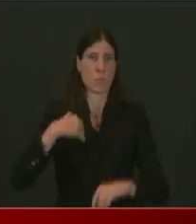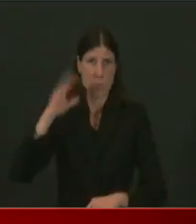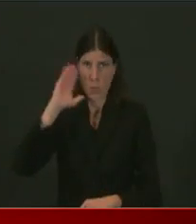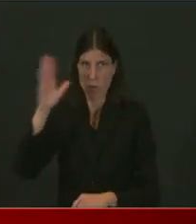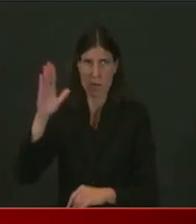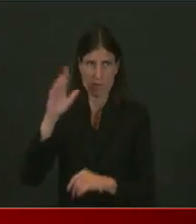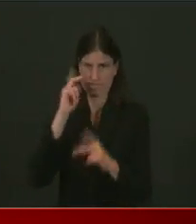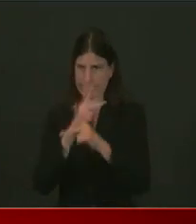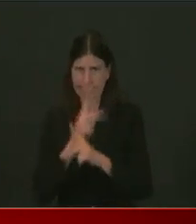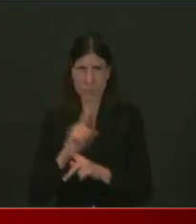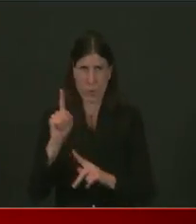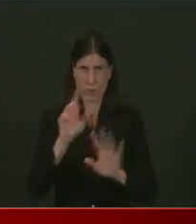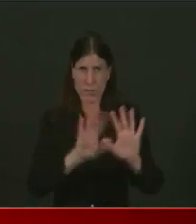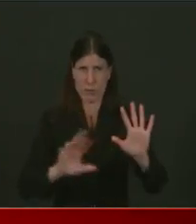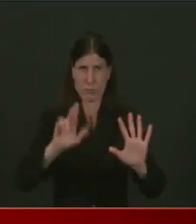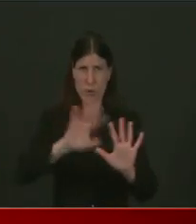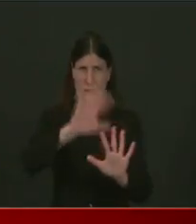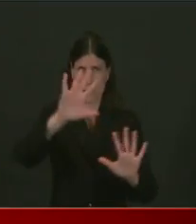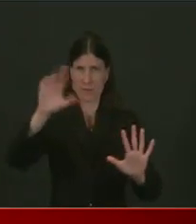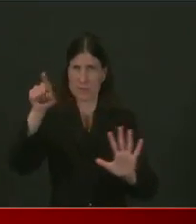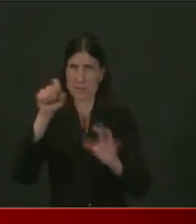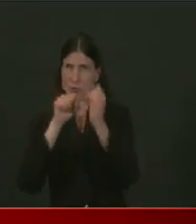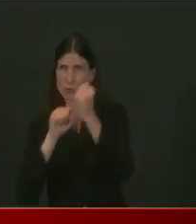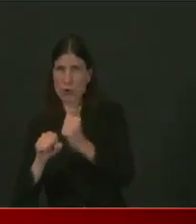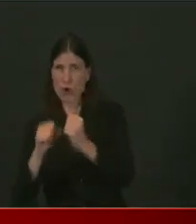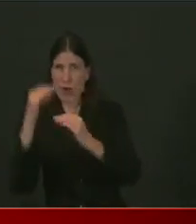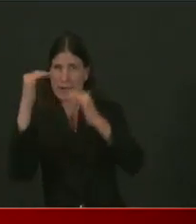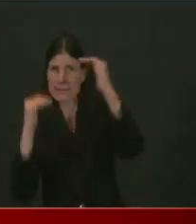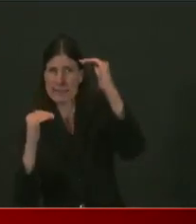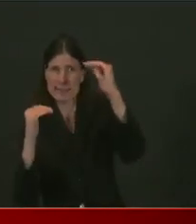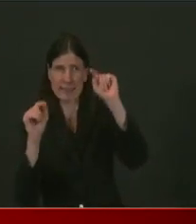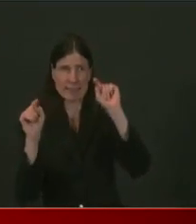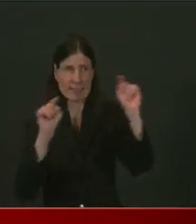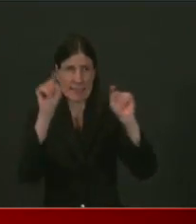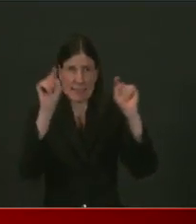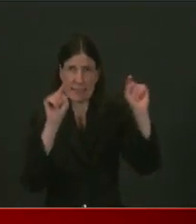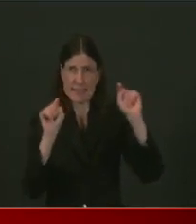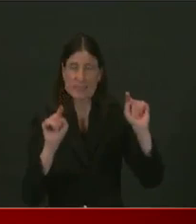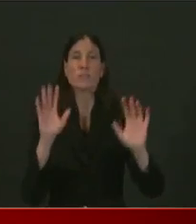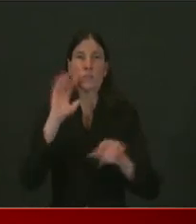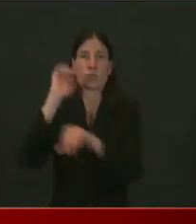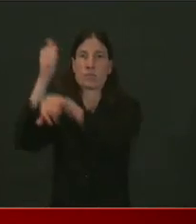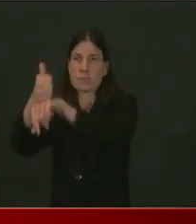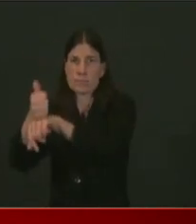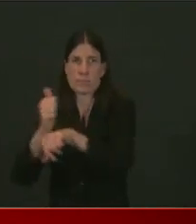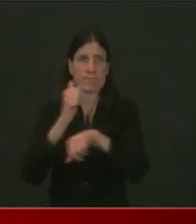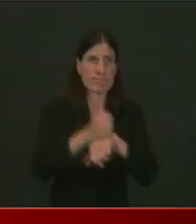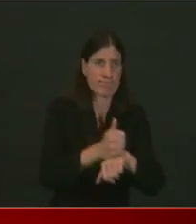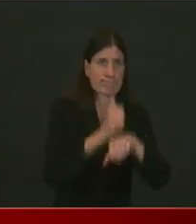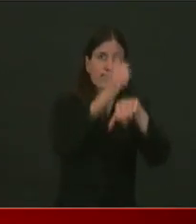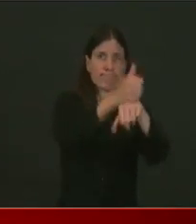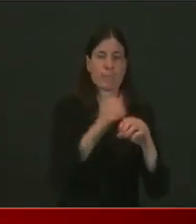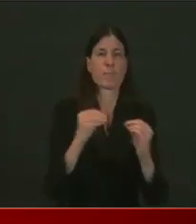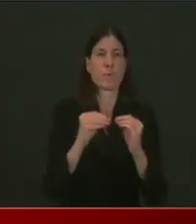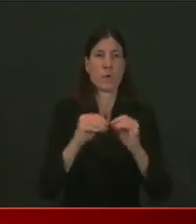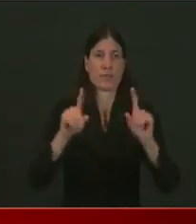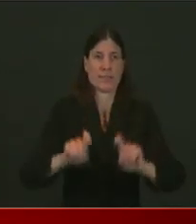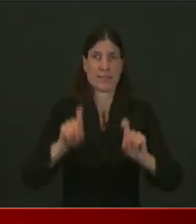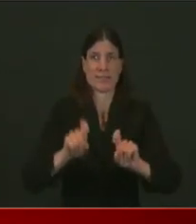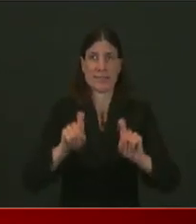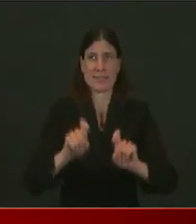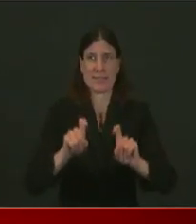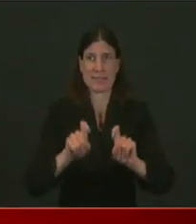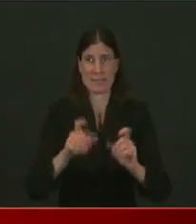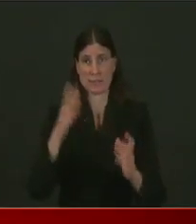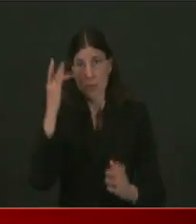located and convenient and easy for people in the community to walk to or take a bus to or drive to. Um, but I wanted